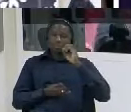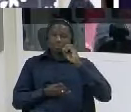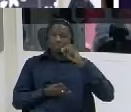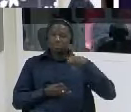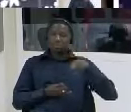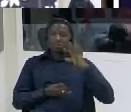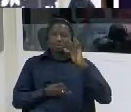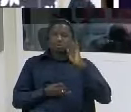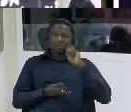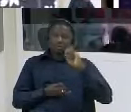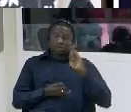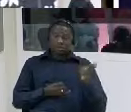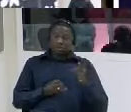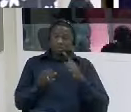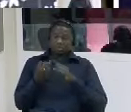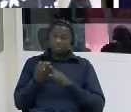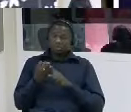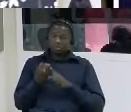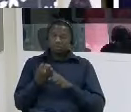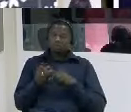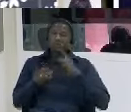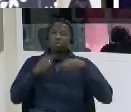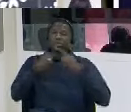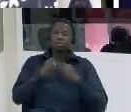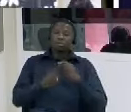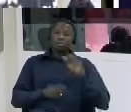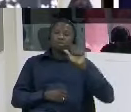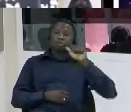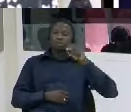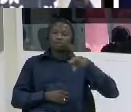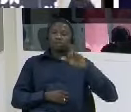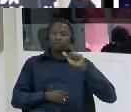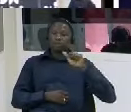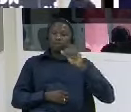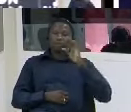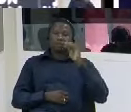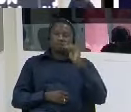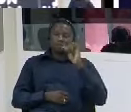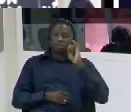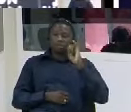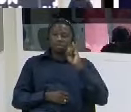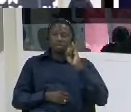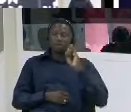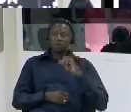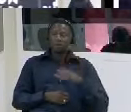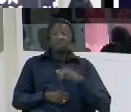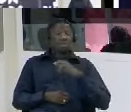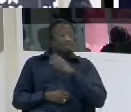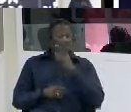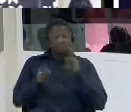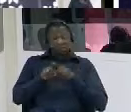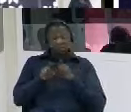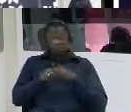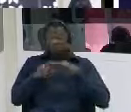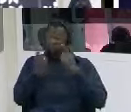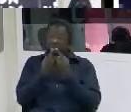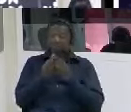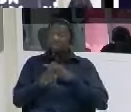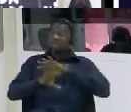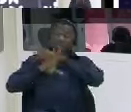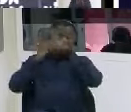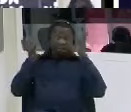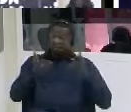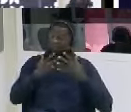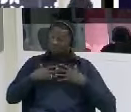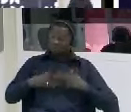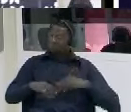what about amadi saw amadi saw the same thing everybody was beating the only